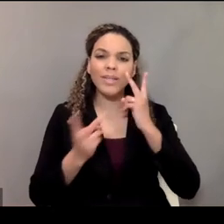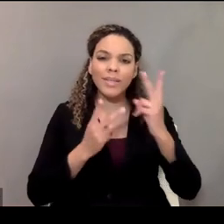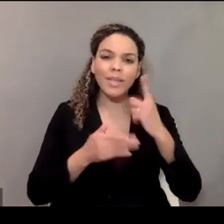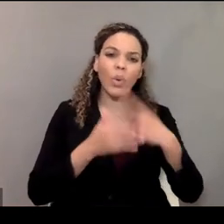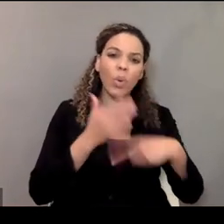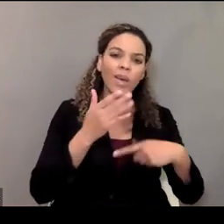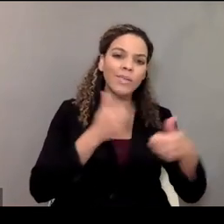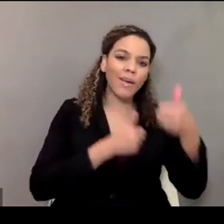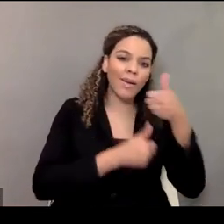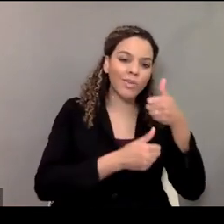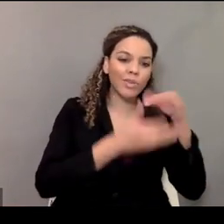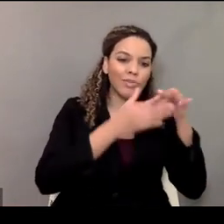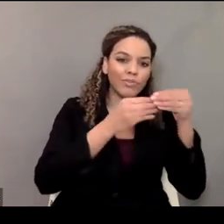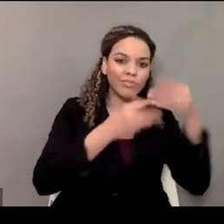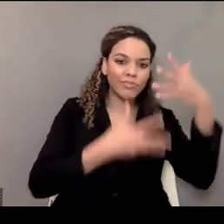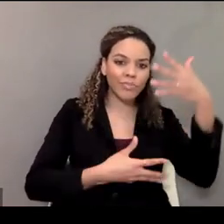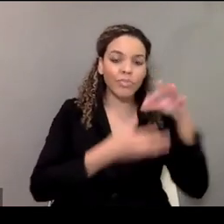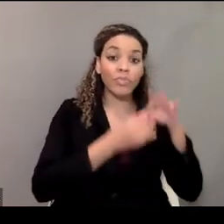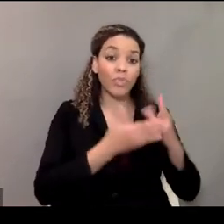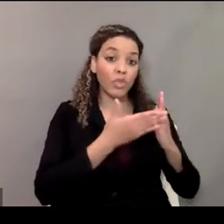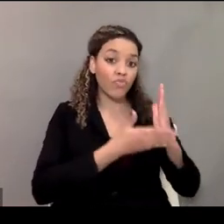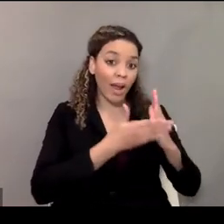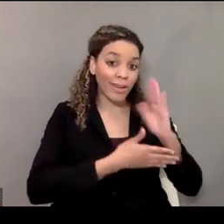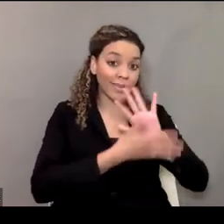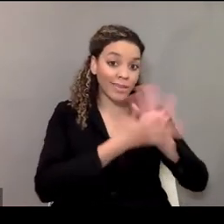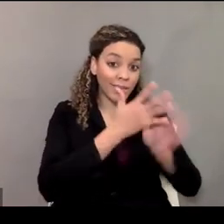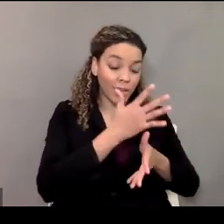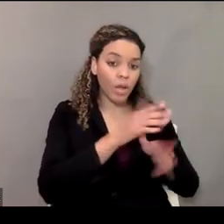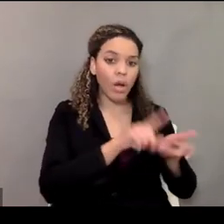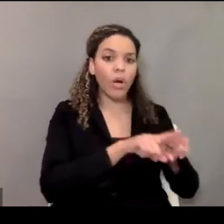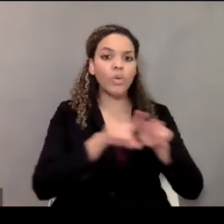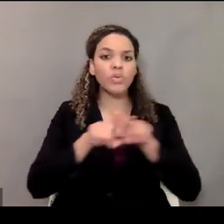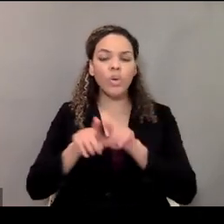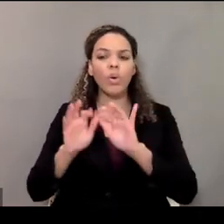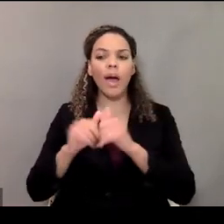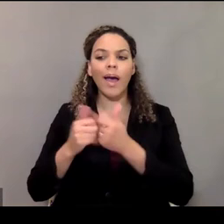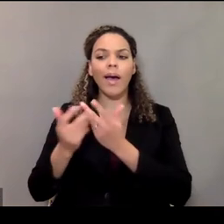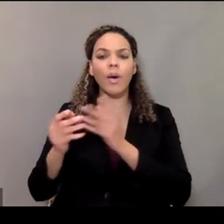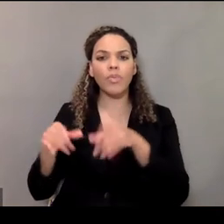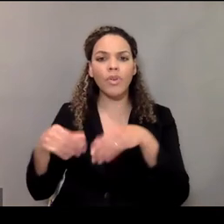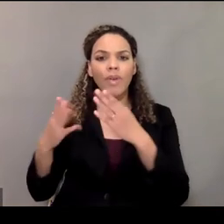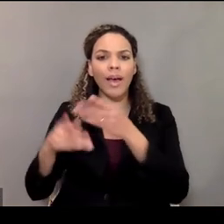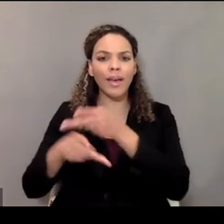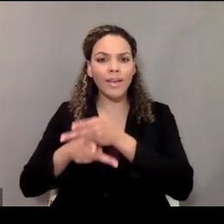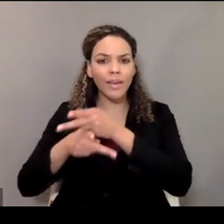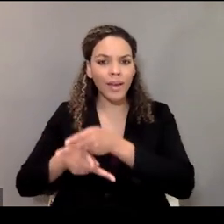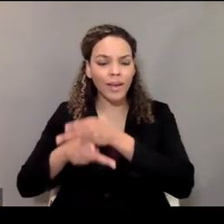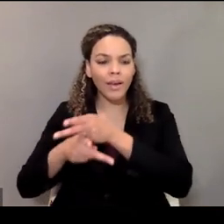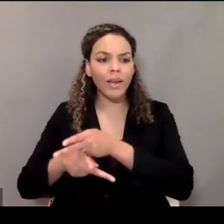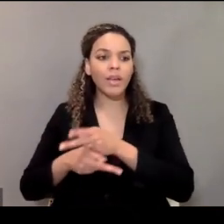covered under it in terms of your rights, people's rights, in terms of coordination of care. So how certain